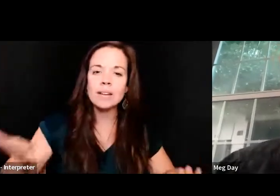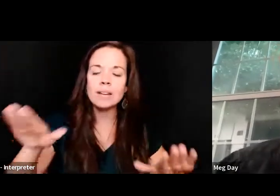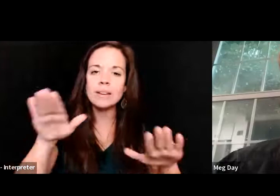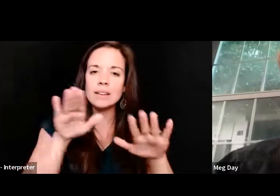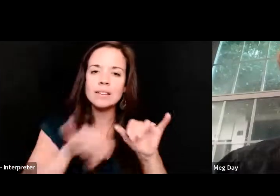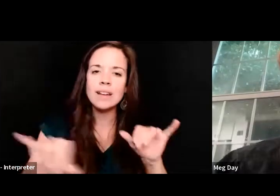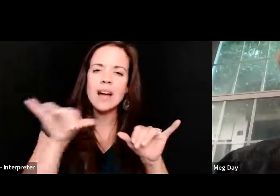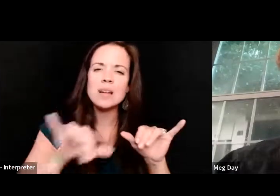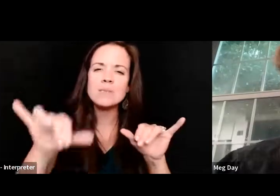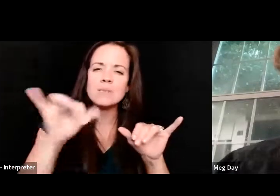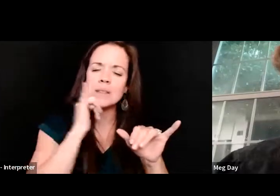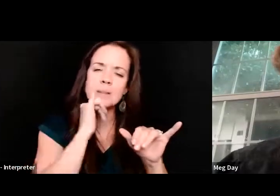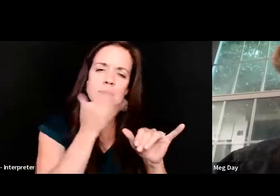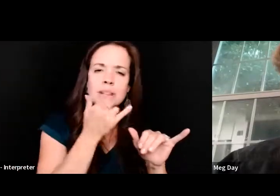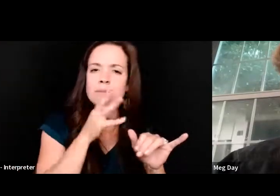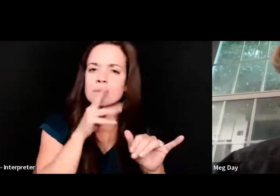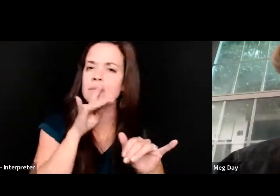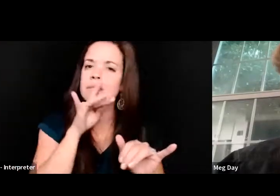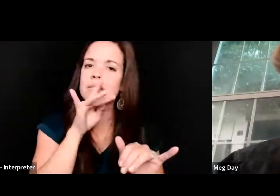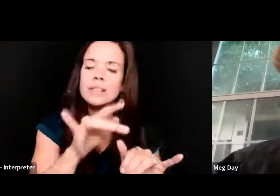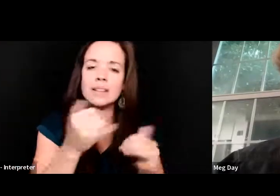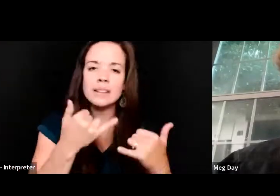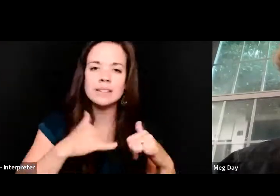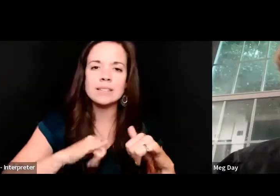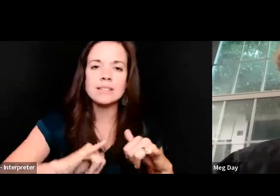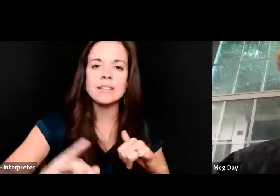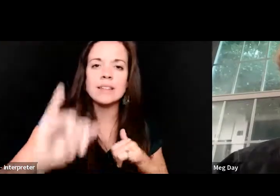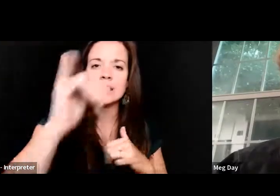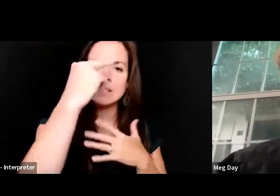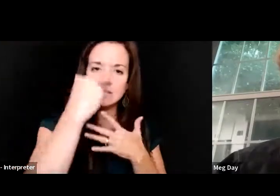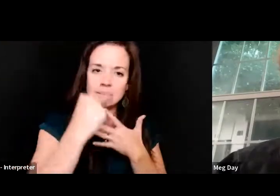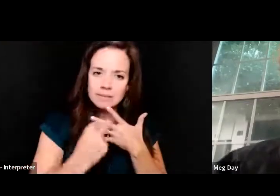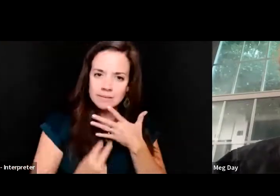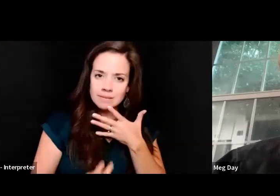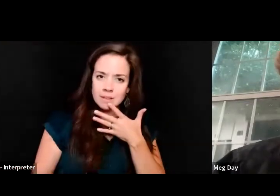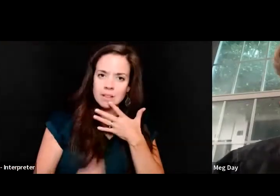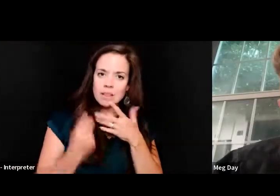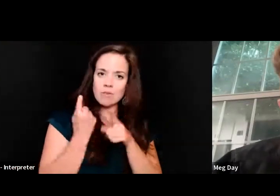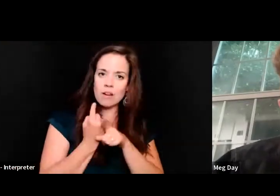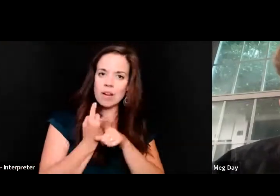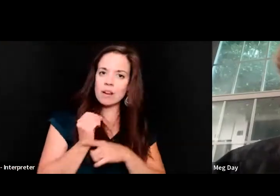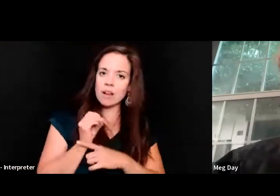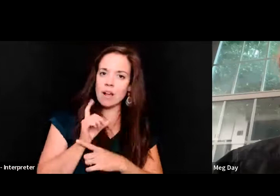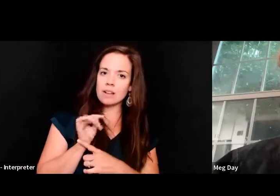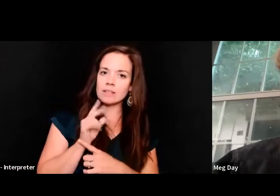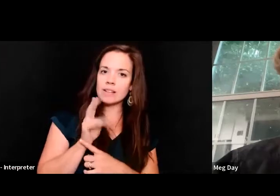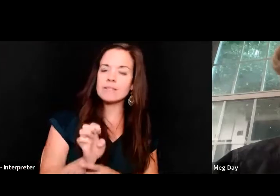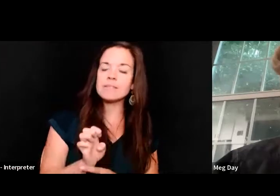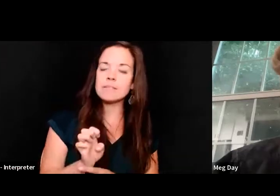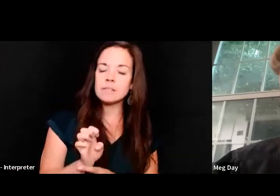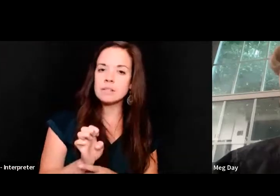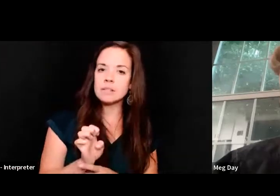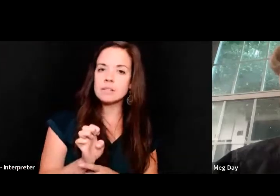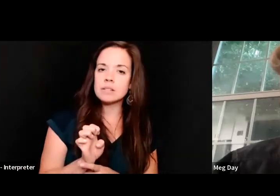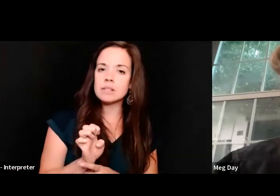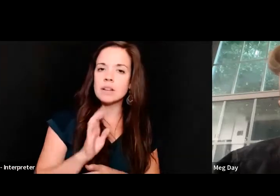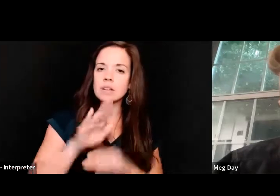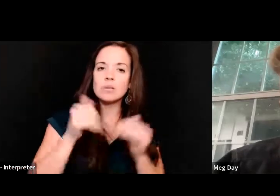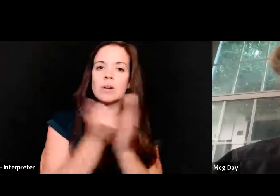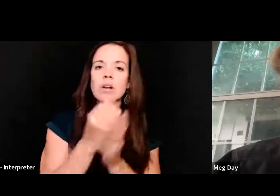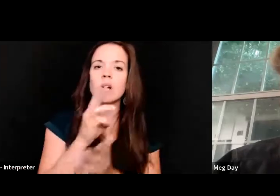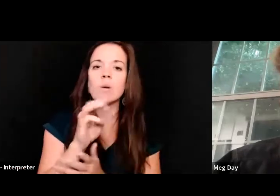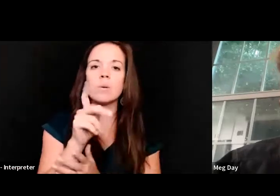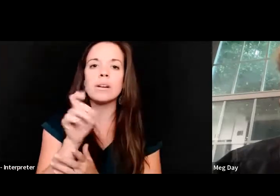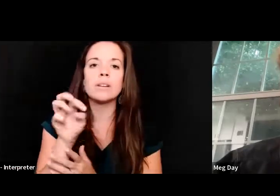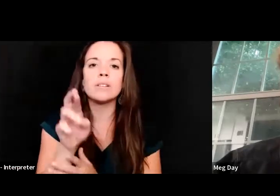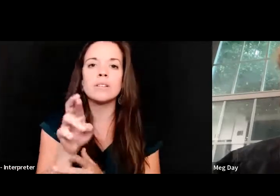I still let slide between my thighs at the right octave. Another, and you are all wicker, flank,